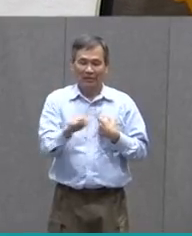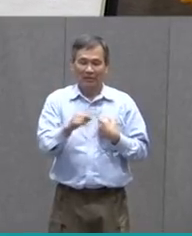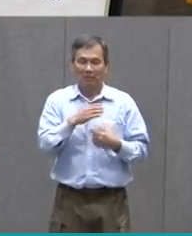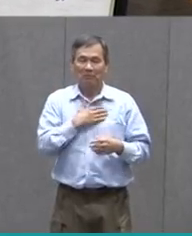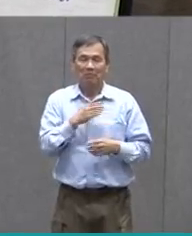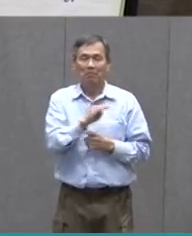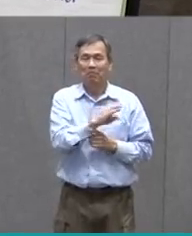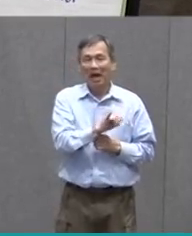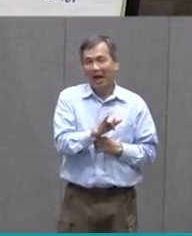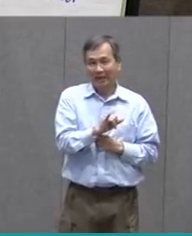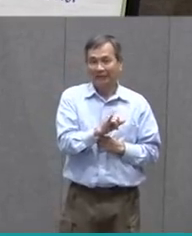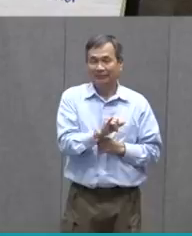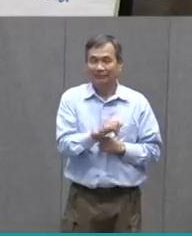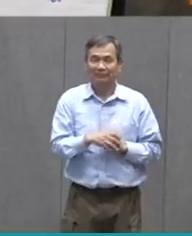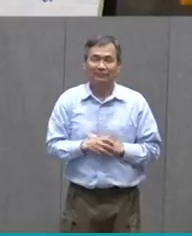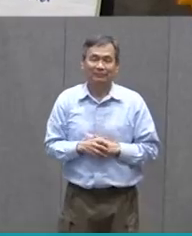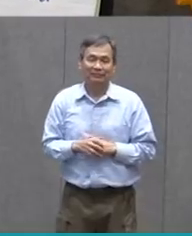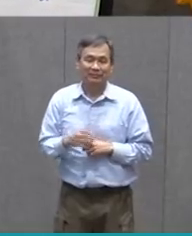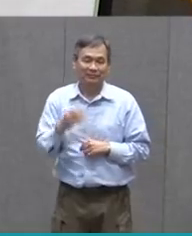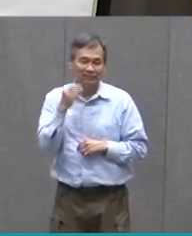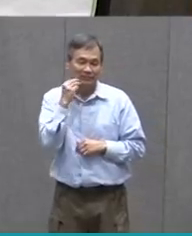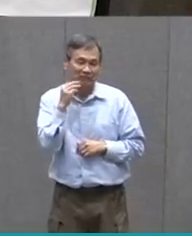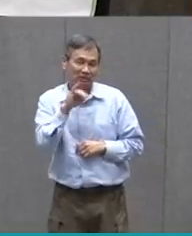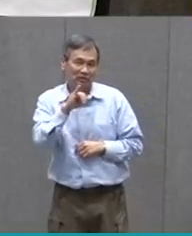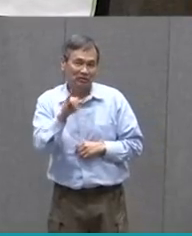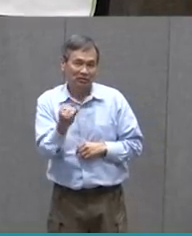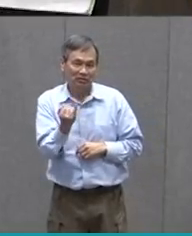By Miss Jacobson